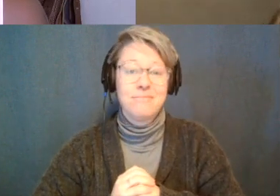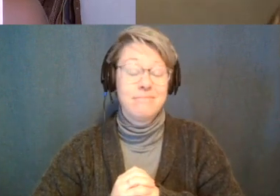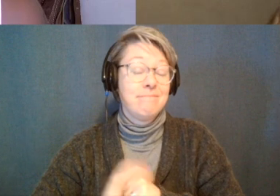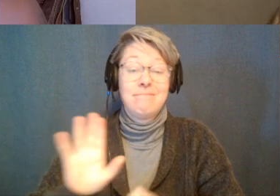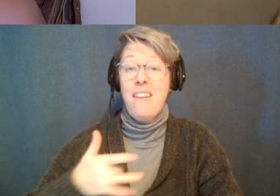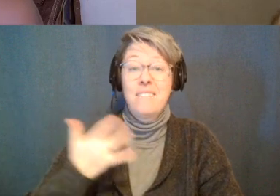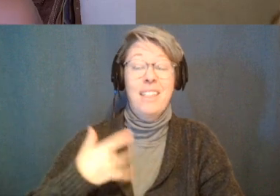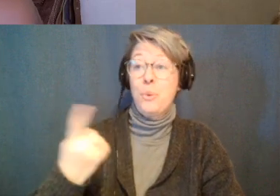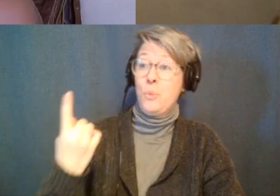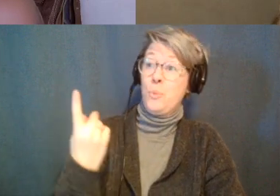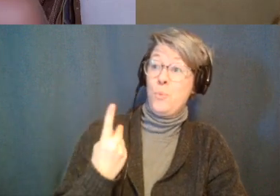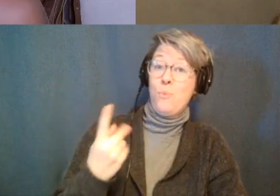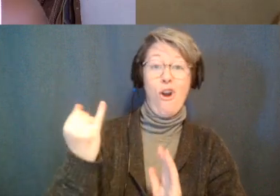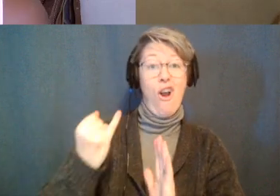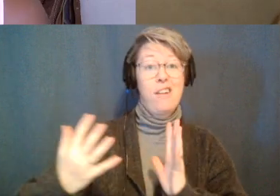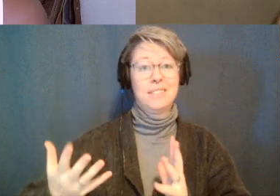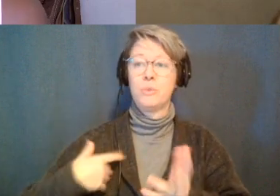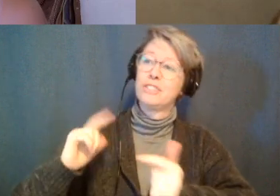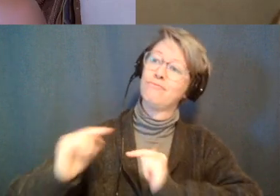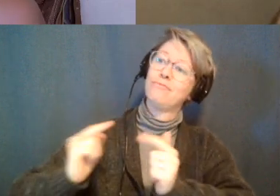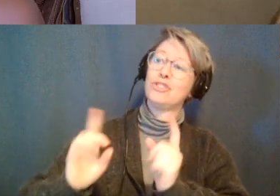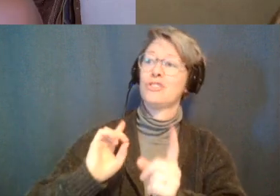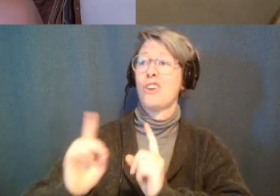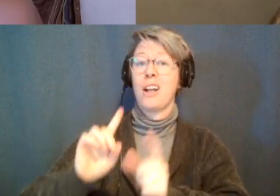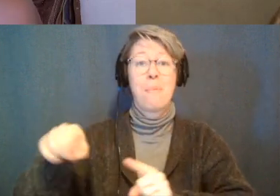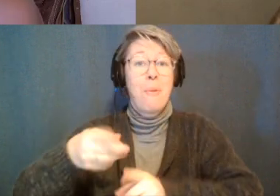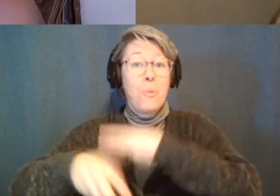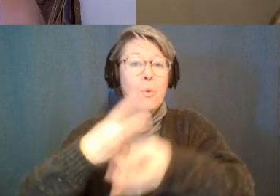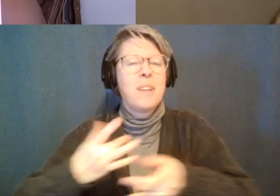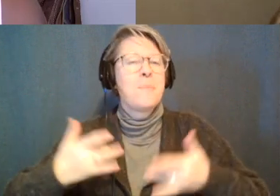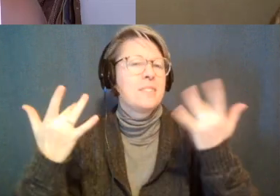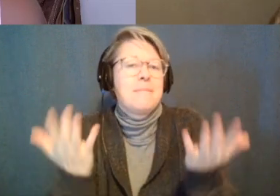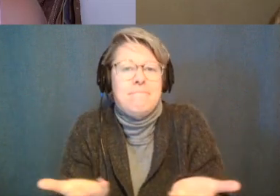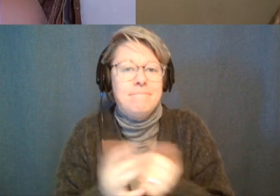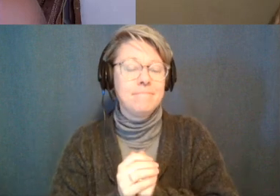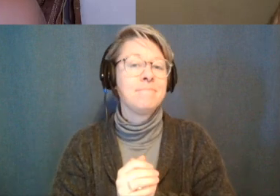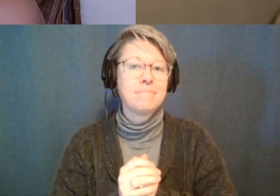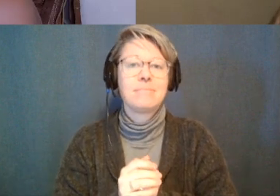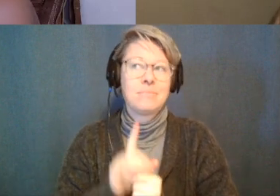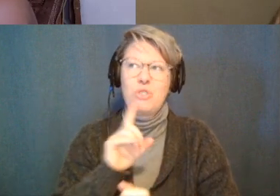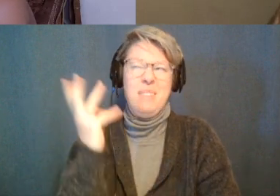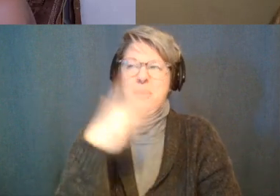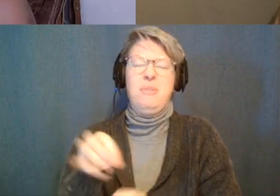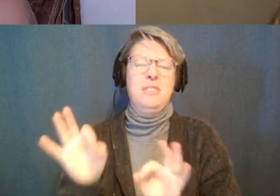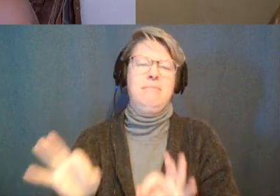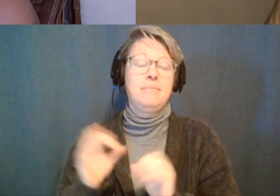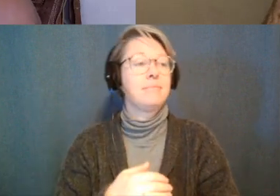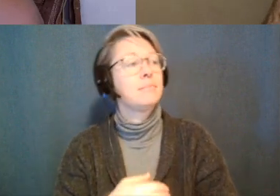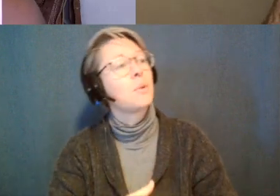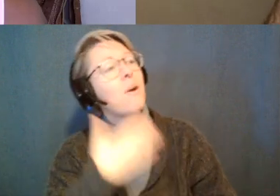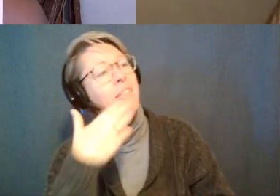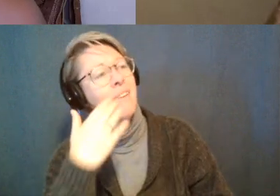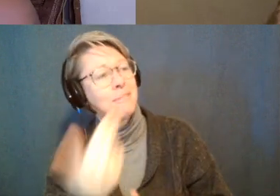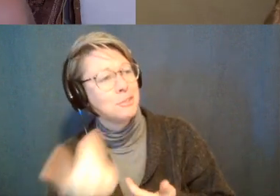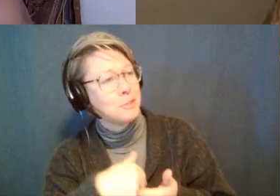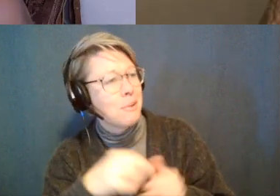artists we get to talk and just talk about the world and what's going on for us yeah so it's beautiful well thank you for joining me